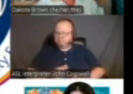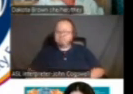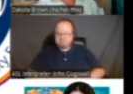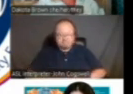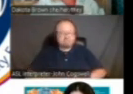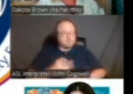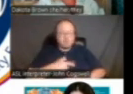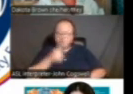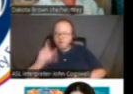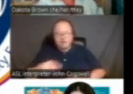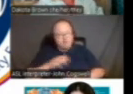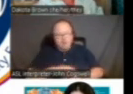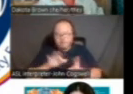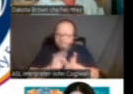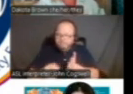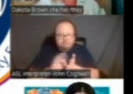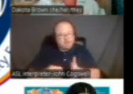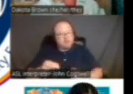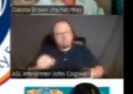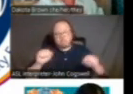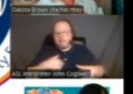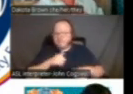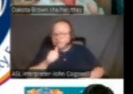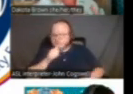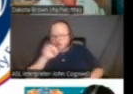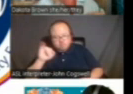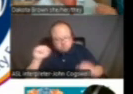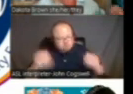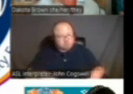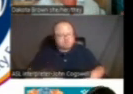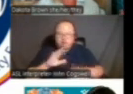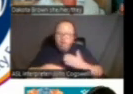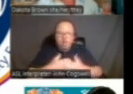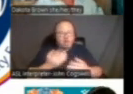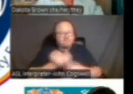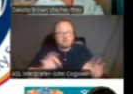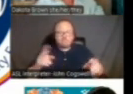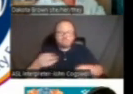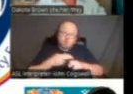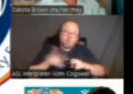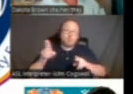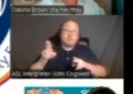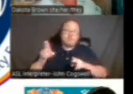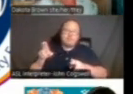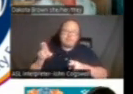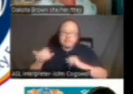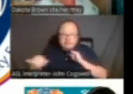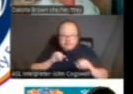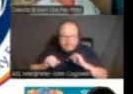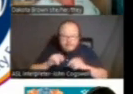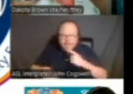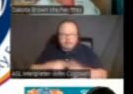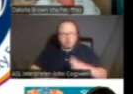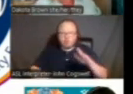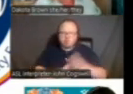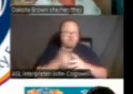They don't have to be on Medi-Cal. They can have private insurance. It's all free. They just do a quick intake and then they can show up for